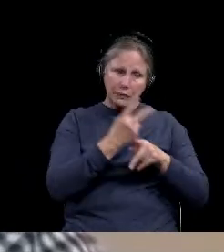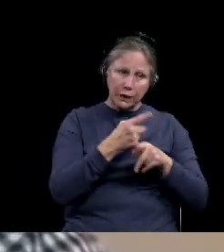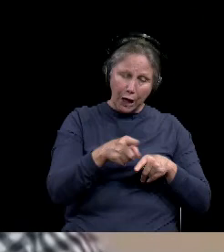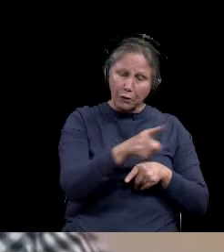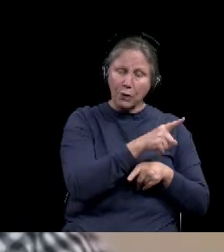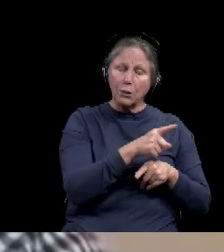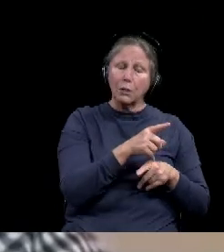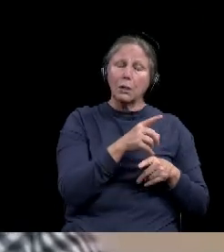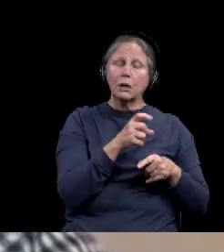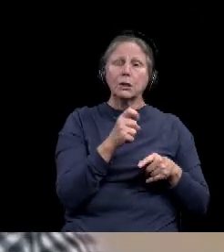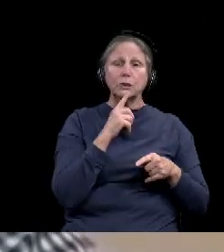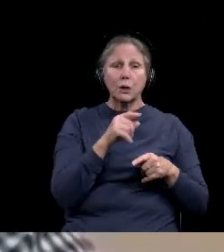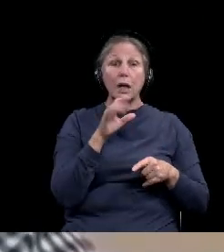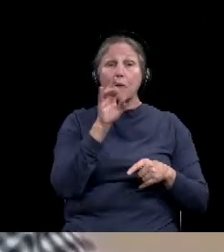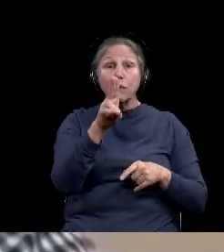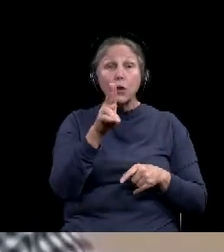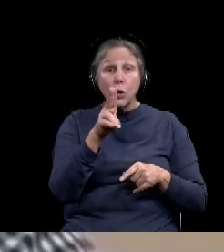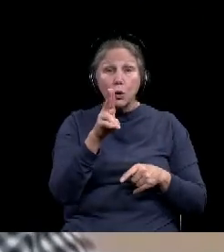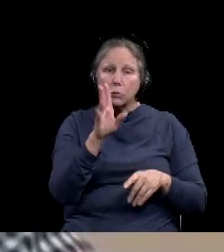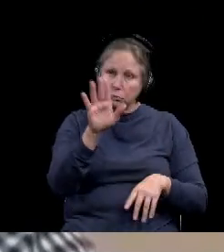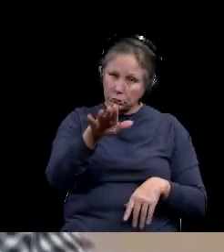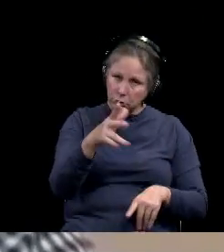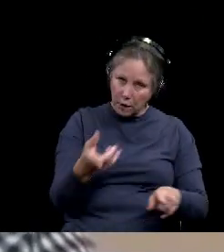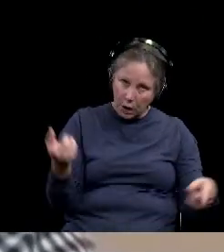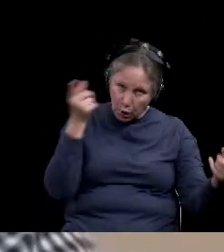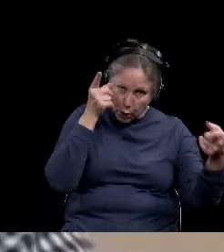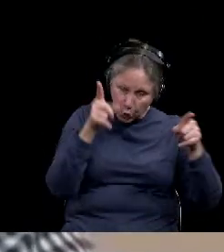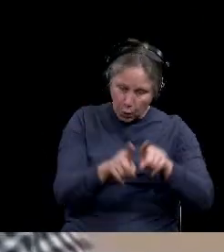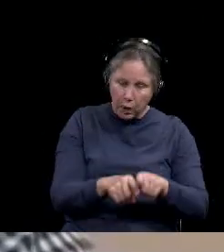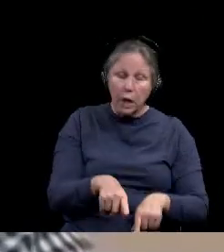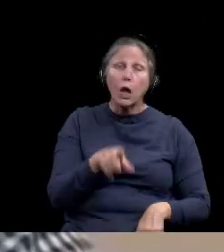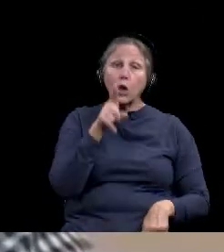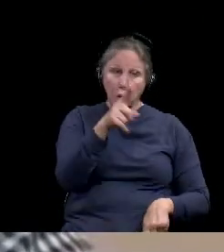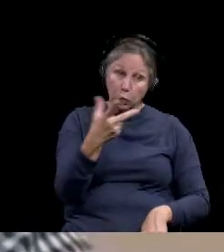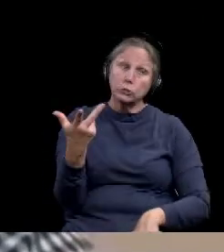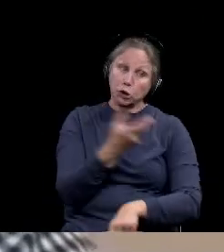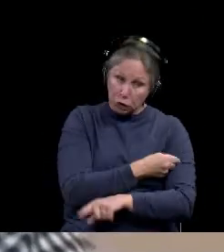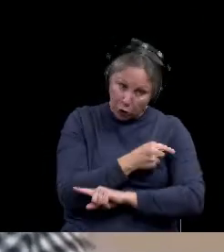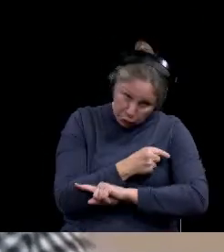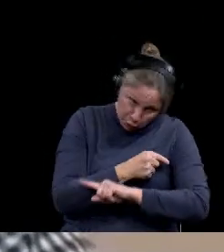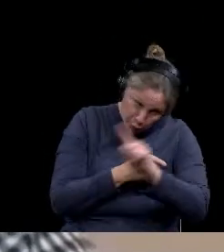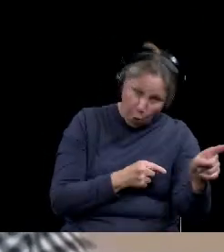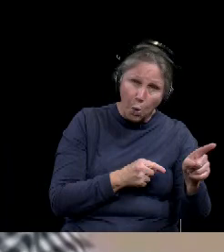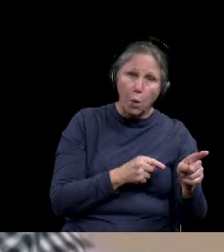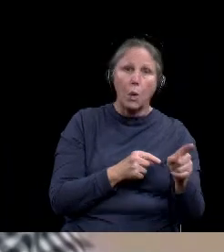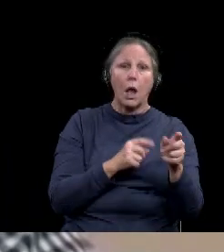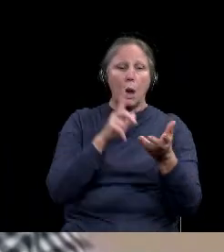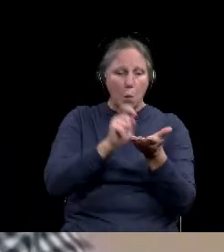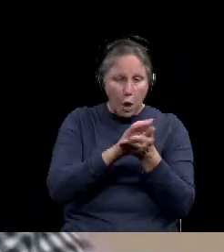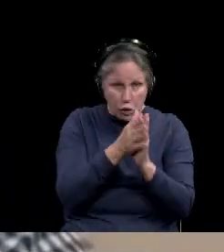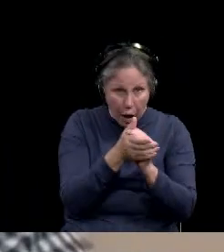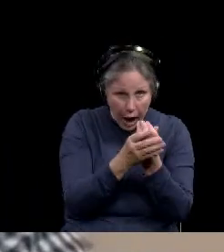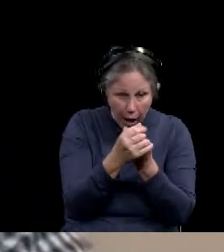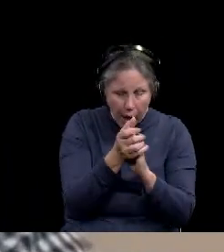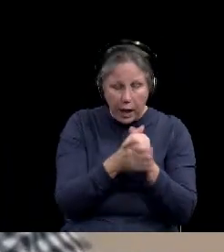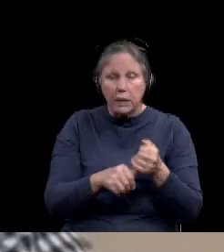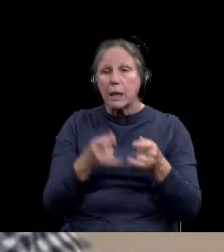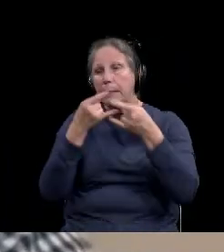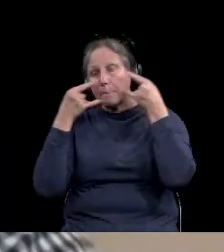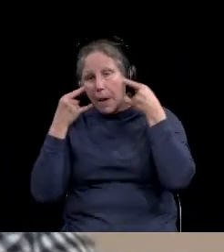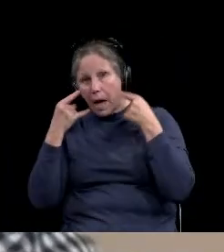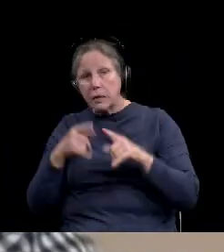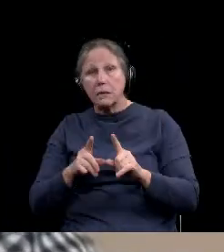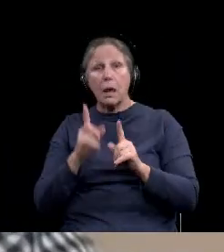as far as flu vaccines, this is the year to not give up, absolutely get that done, wash your hands, wear your mask, stay away from people as much as